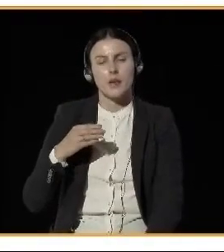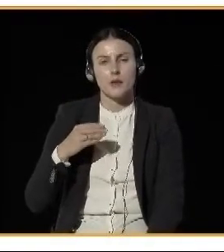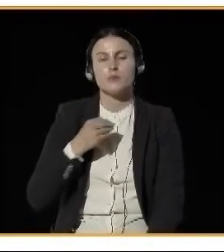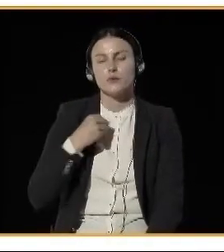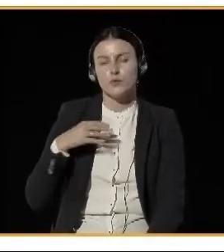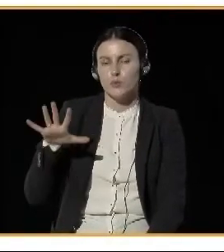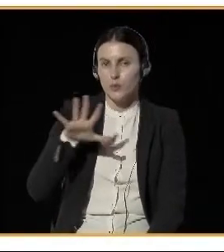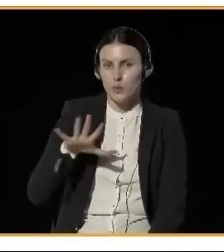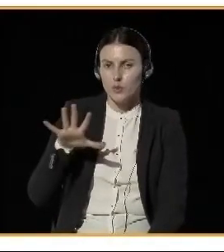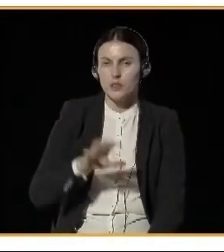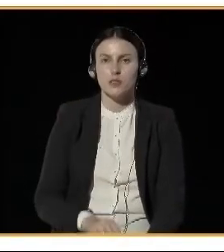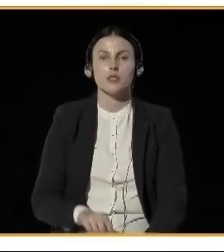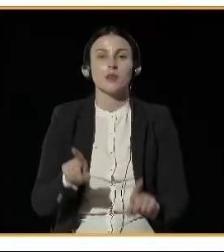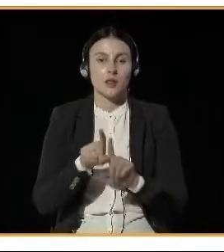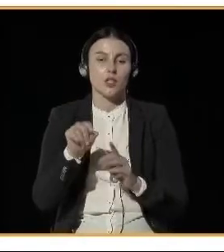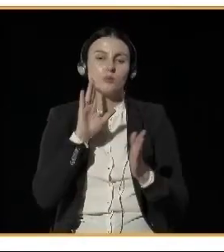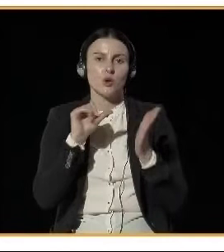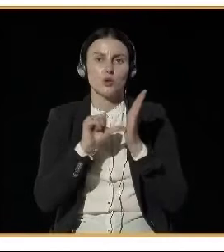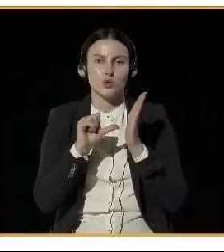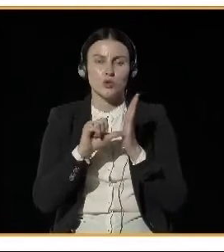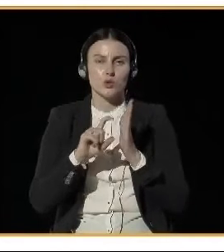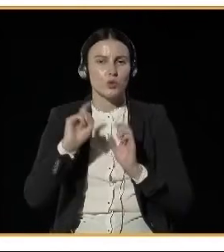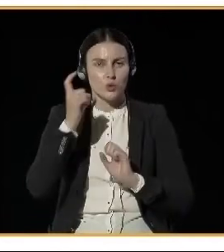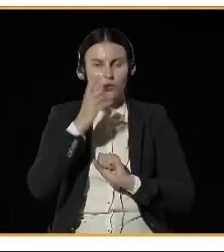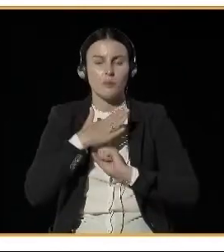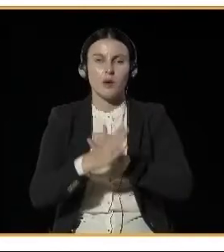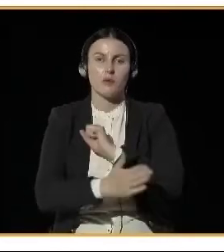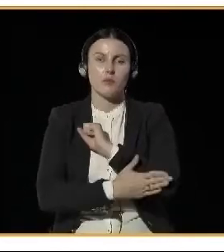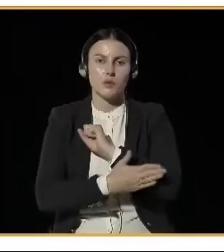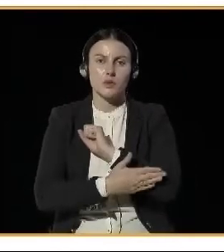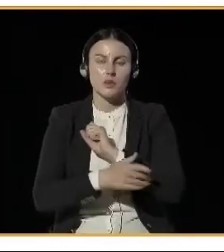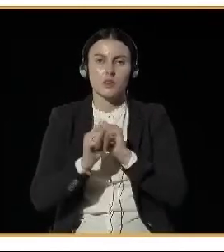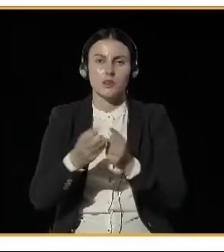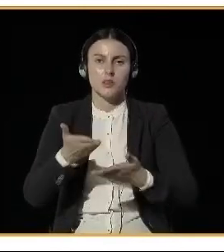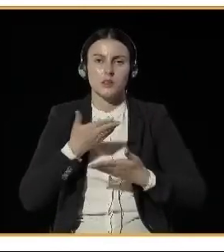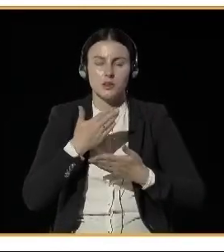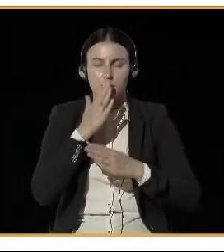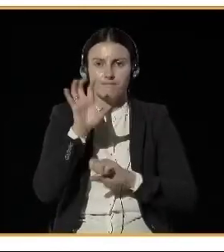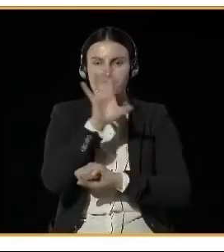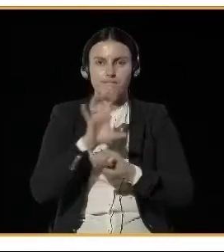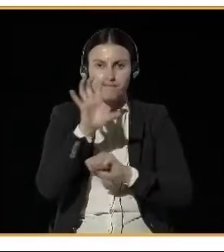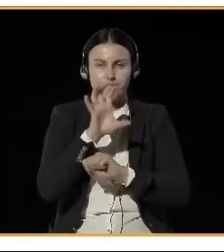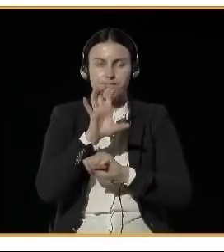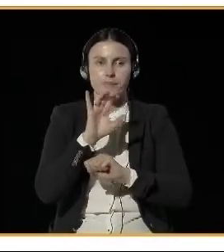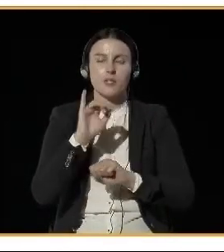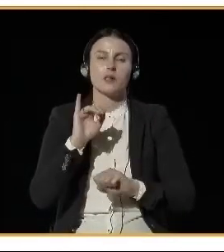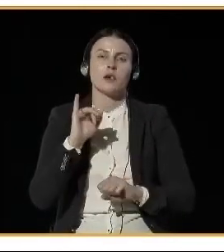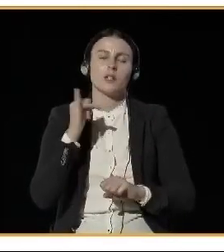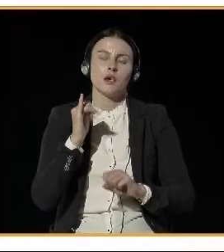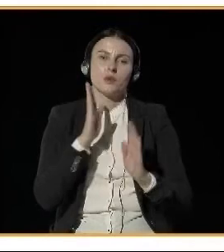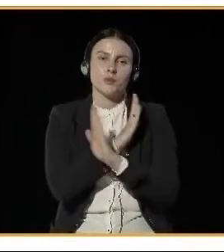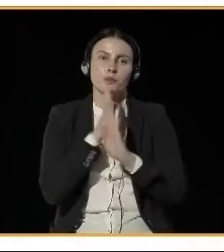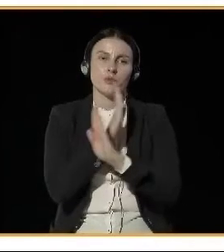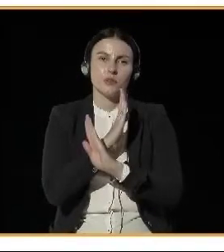Next slide. From these reports, you can easily count that